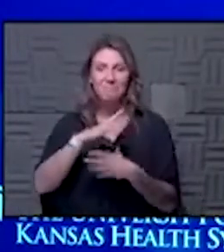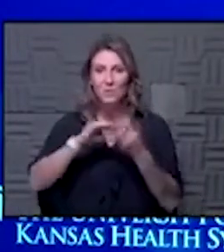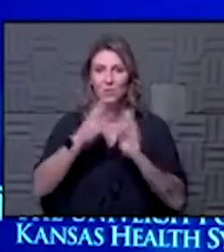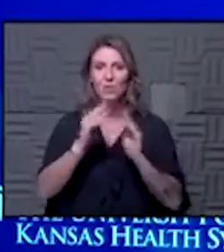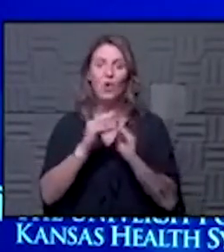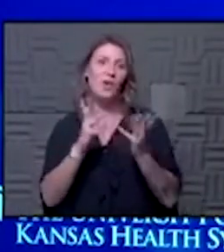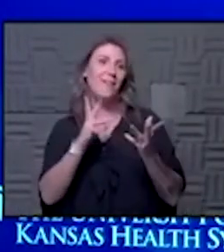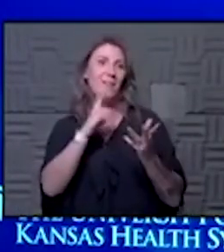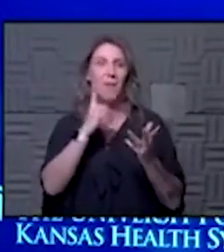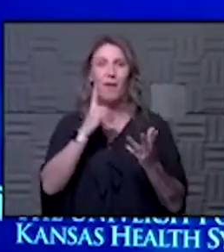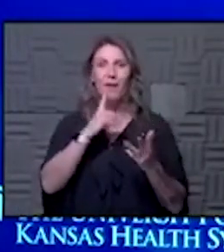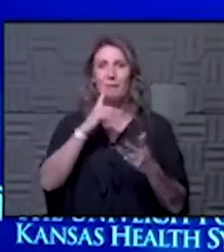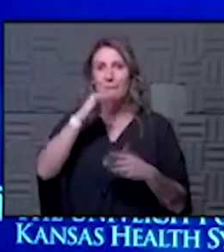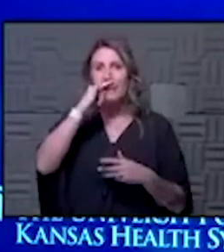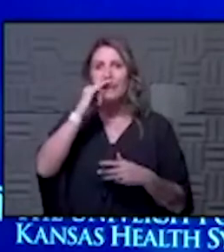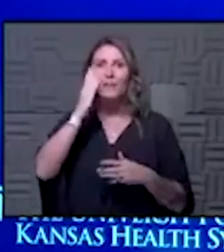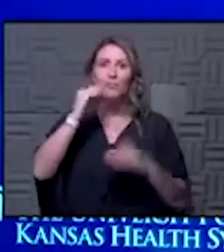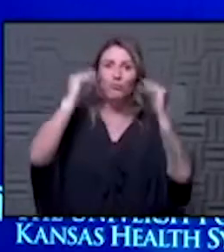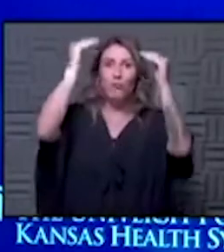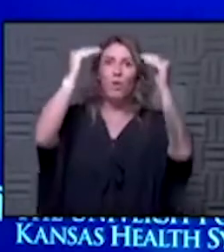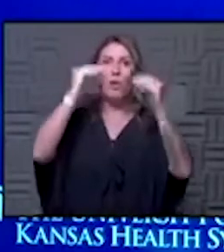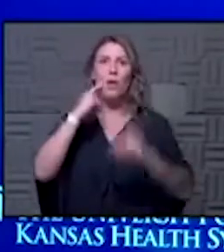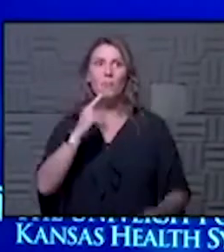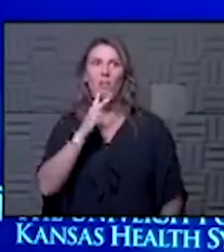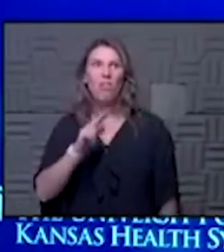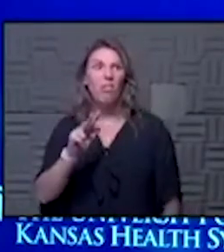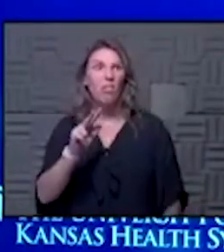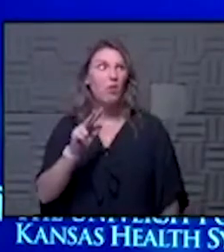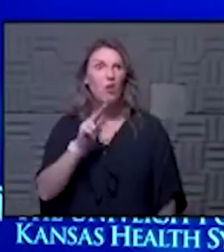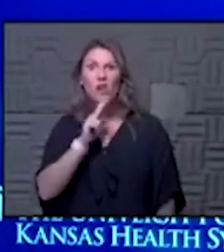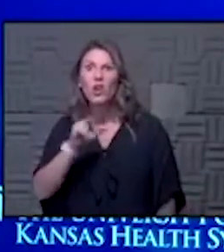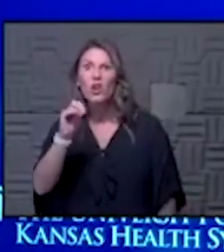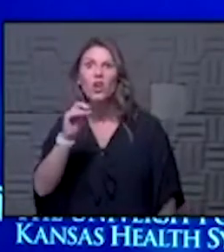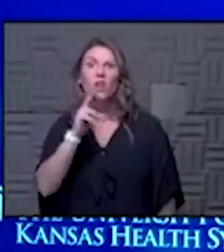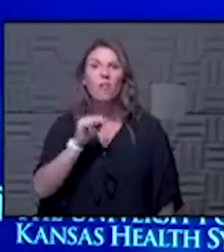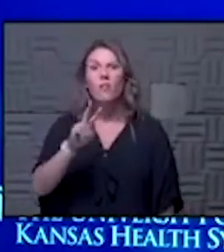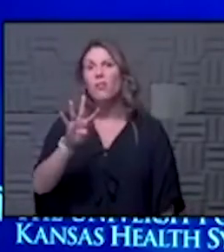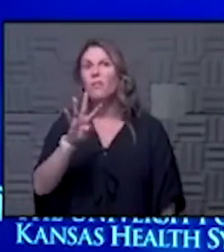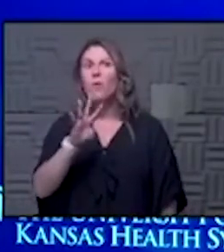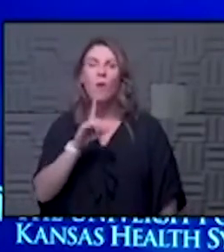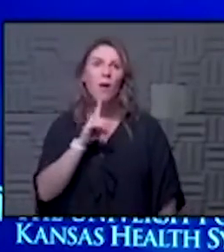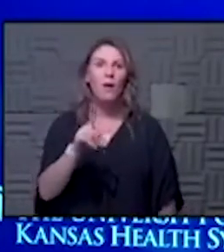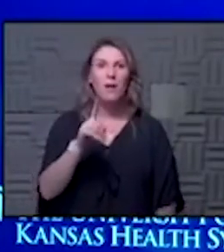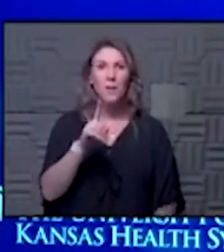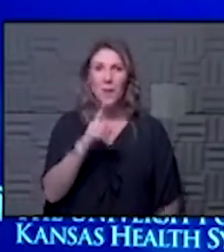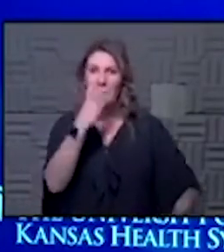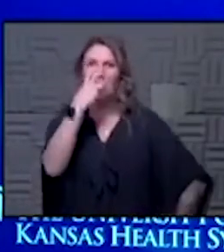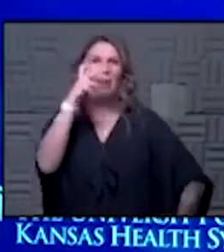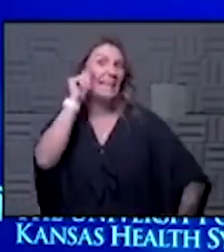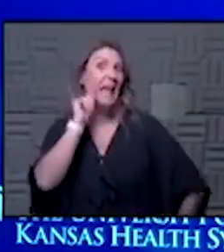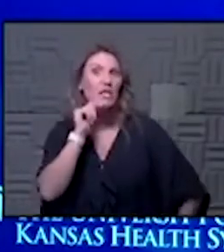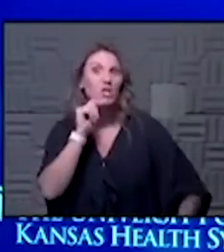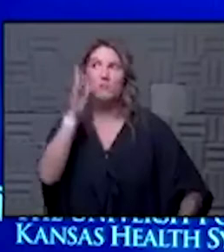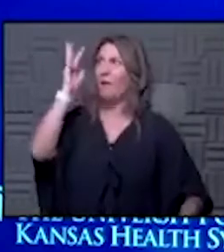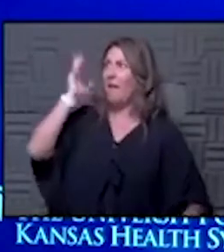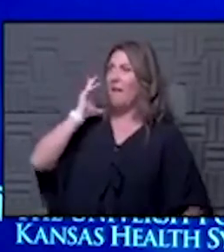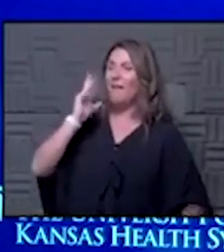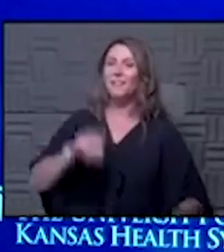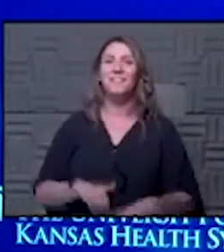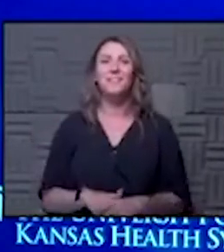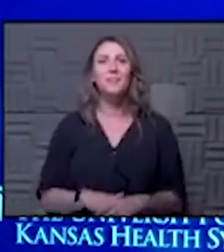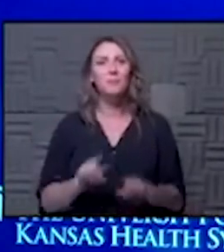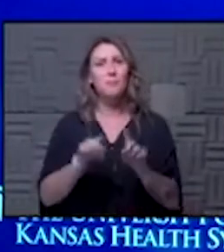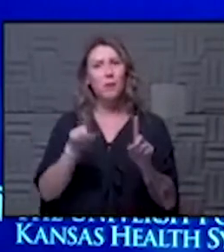30 27 and 24 that they don't do what you tell them anymore not that they really did since they were teenagers or mean-agers but i think that um